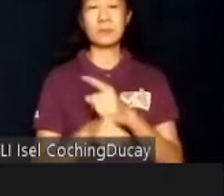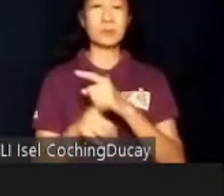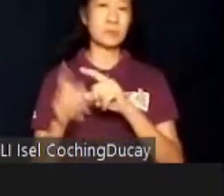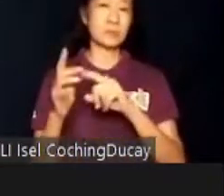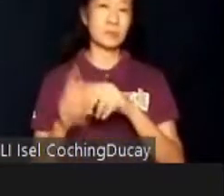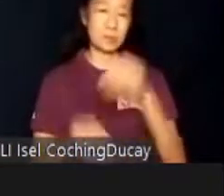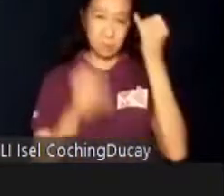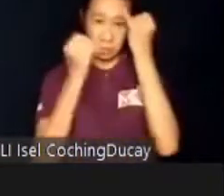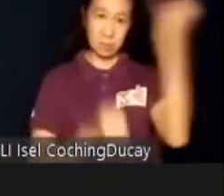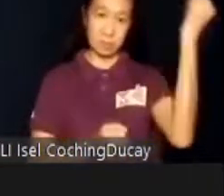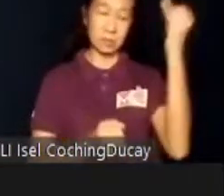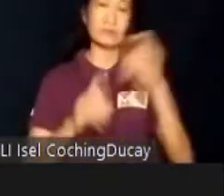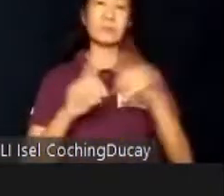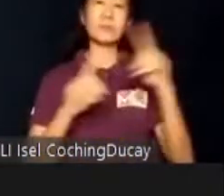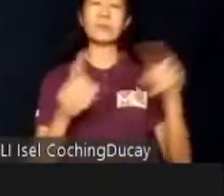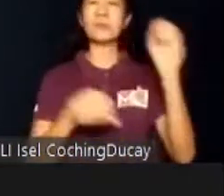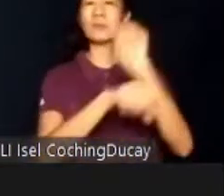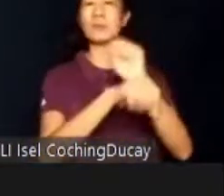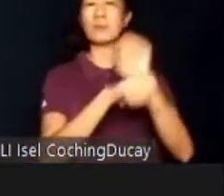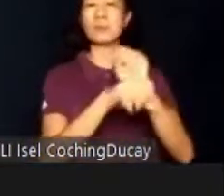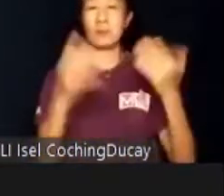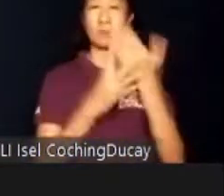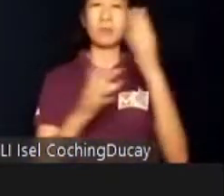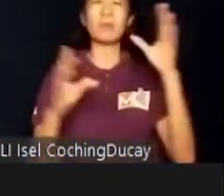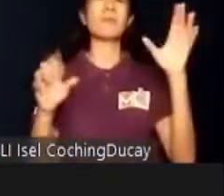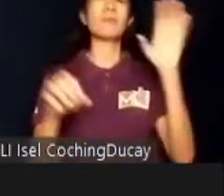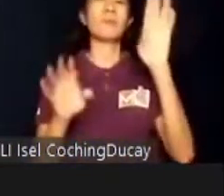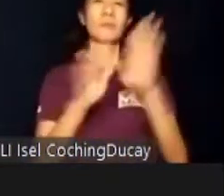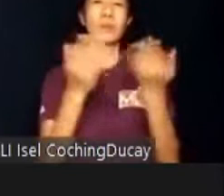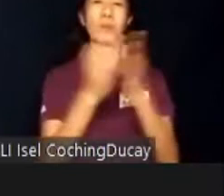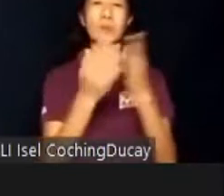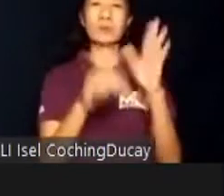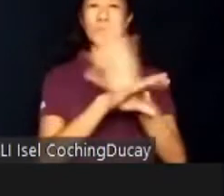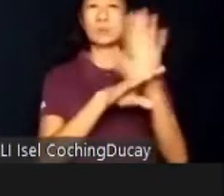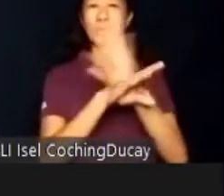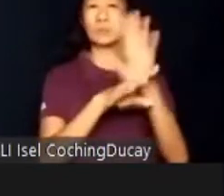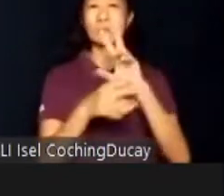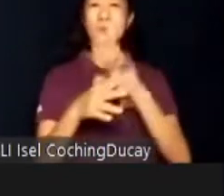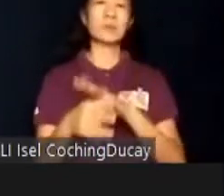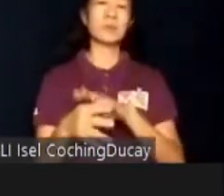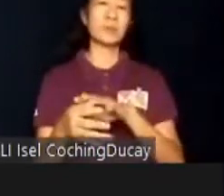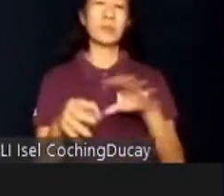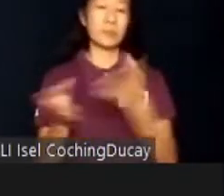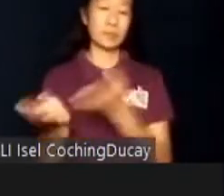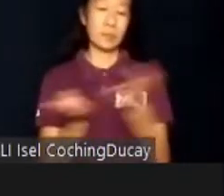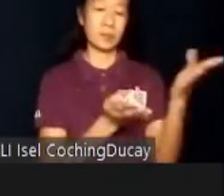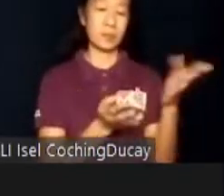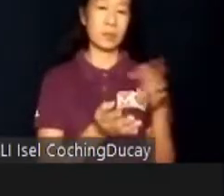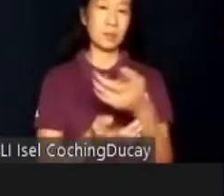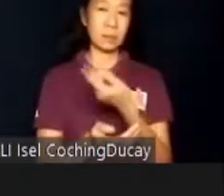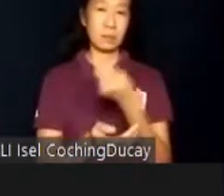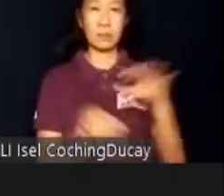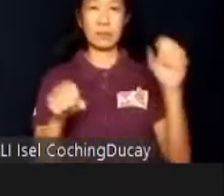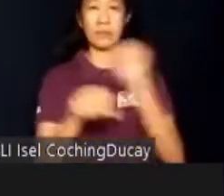about various occupations through books, movies, bringing our children to work, and even volunteer work.